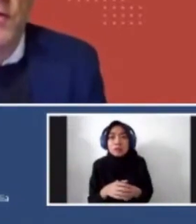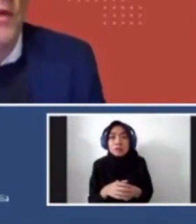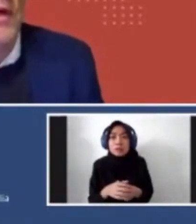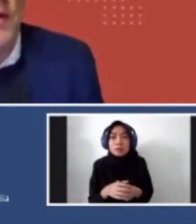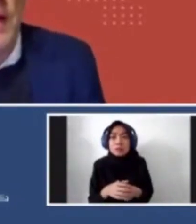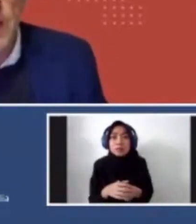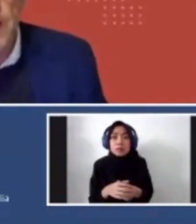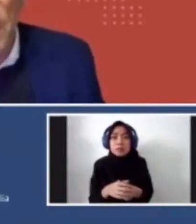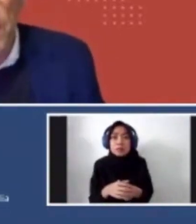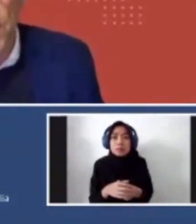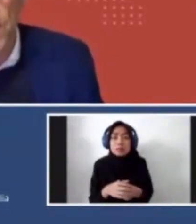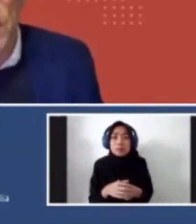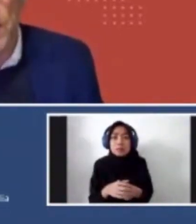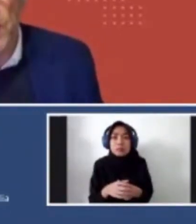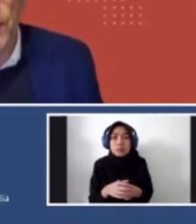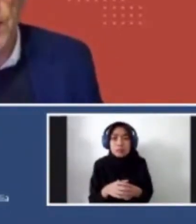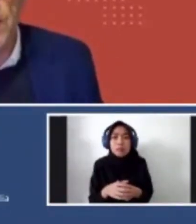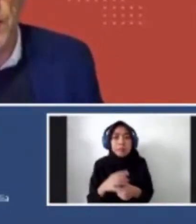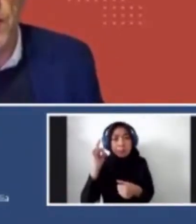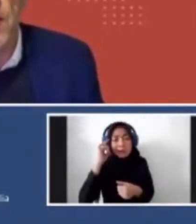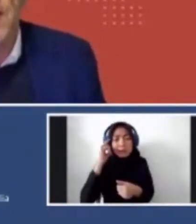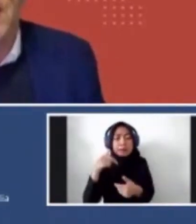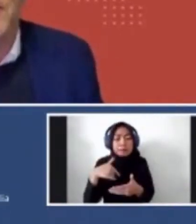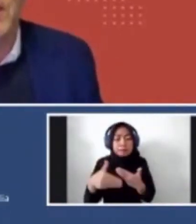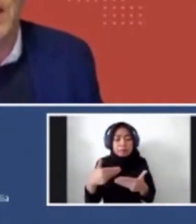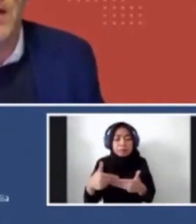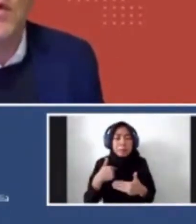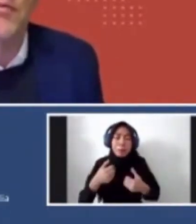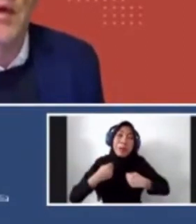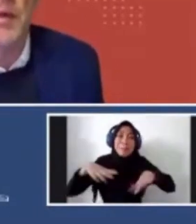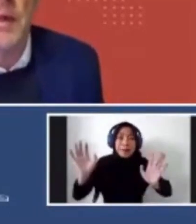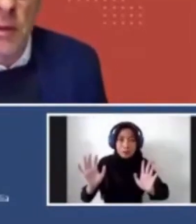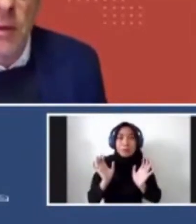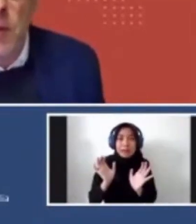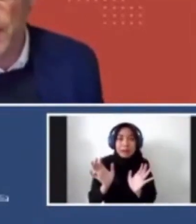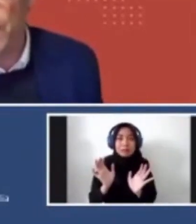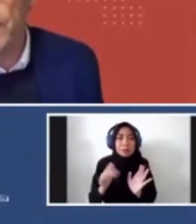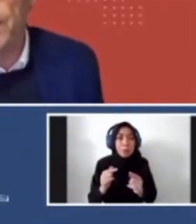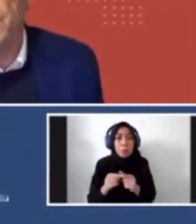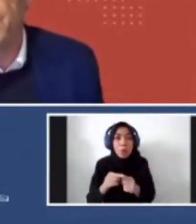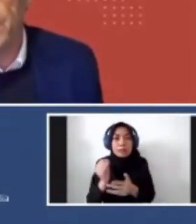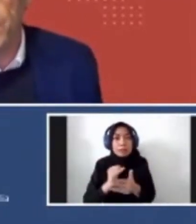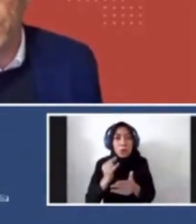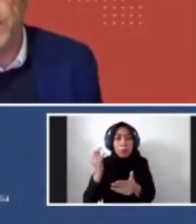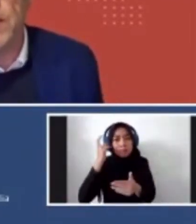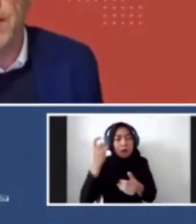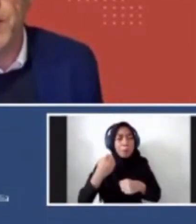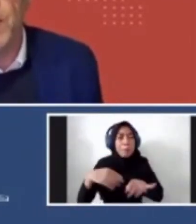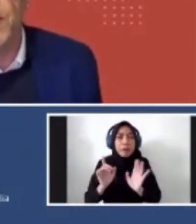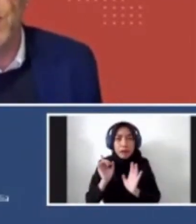and works that exist online don't have any of that. So there's a lot more freedoms, um, really, well, I mean, that's a, that's a,